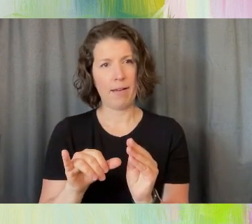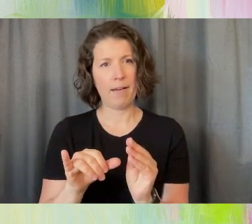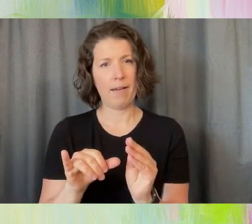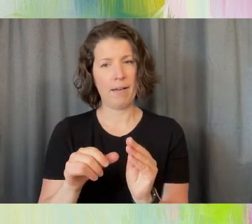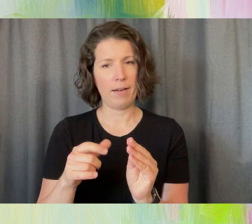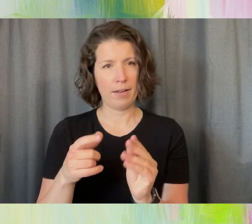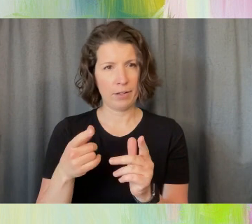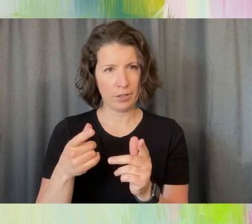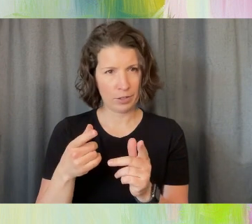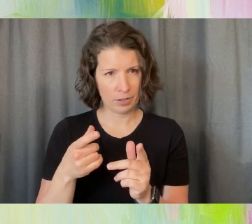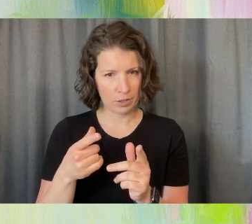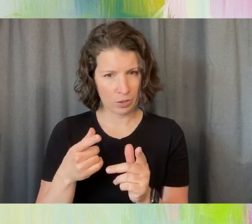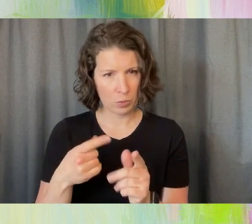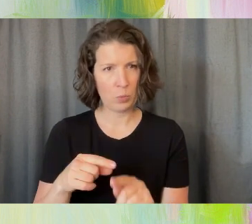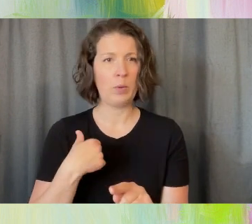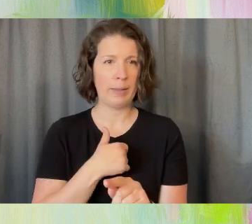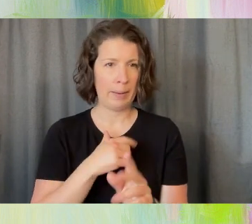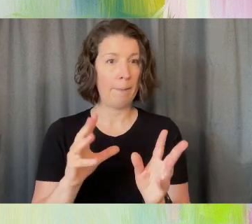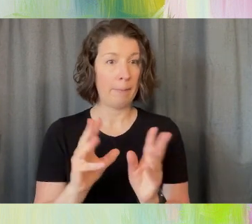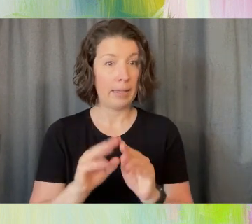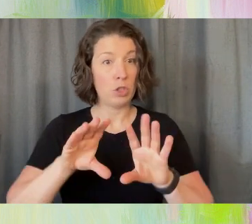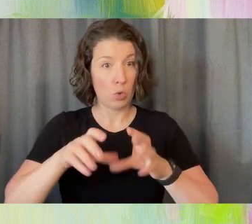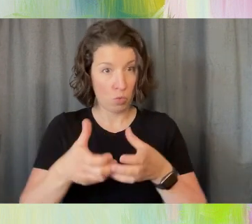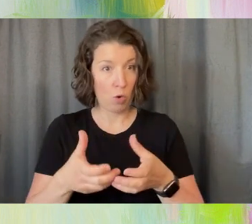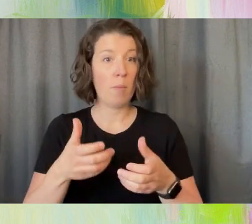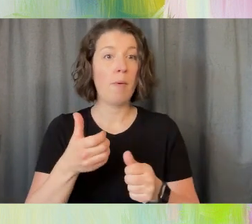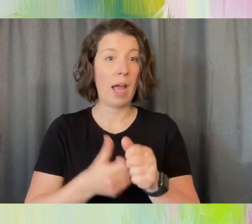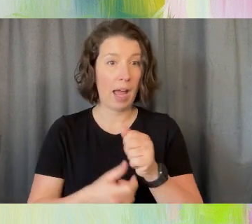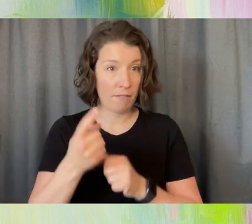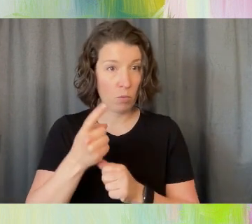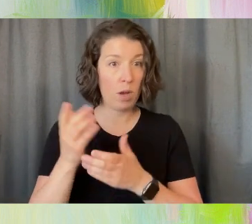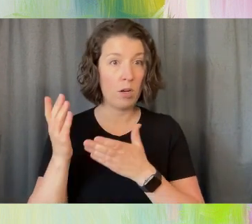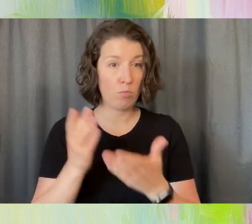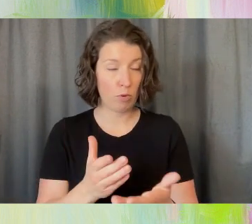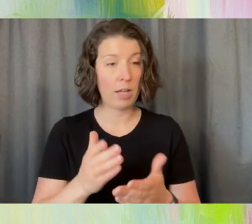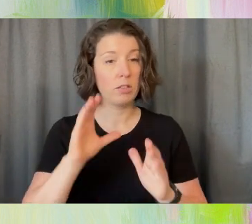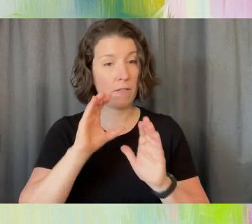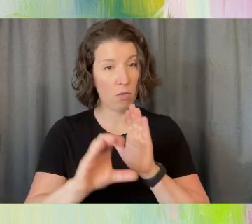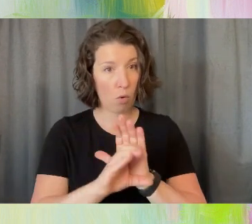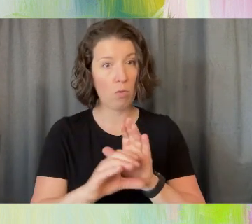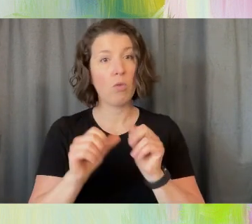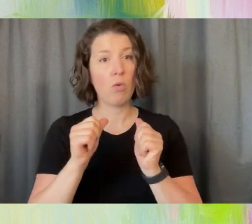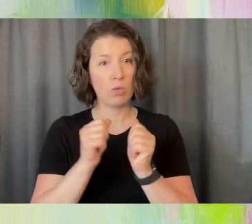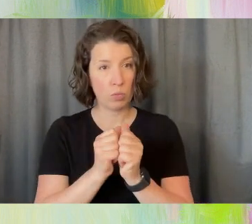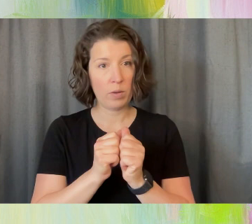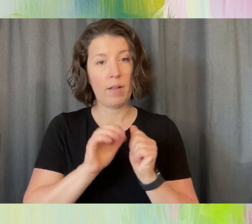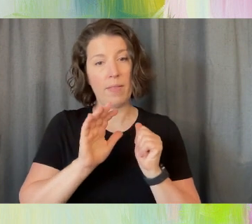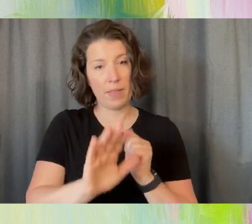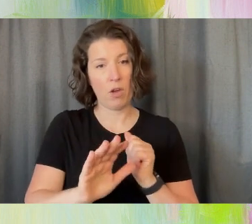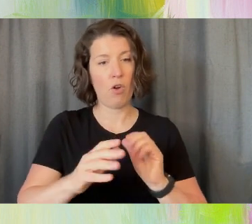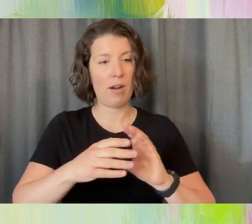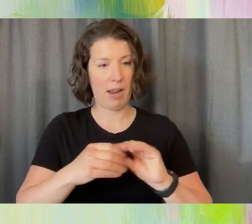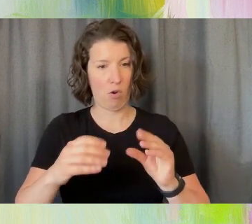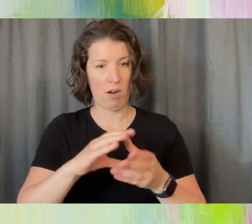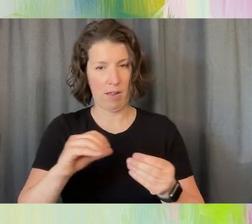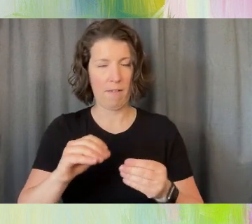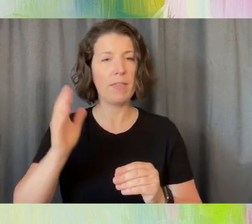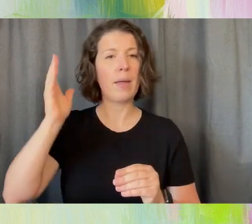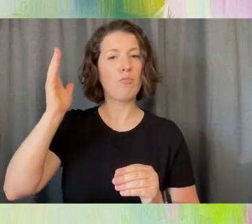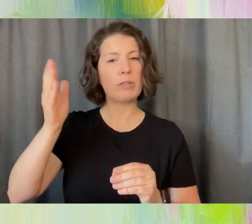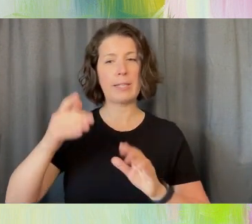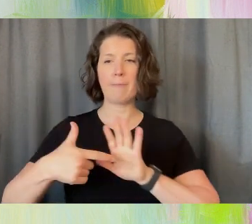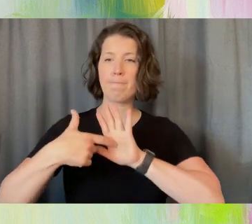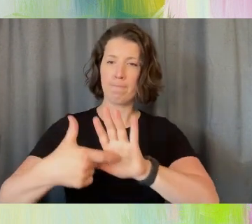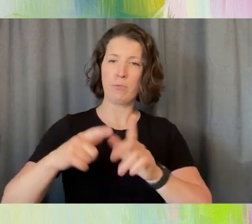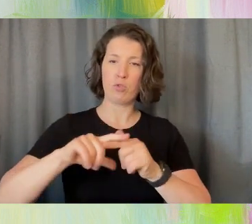we meet as a group, everybody brings their photos with their narratives. They present it to the group and then